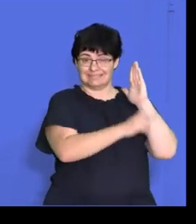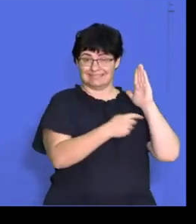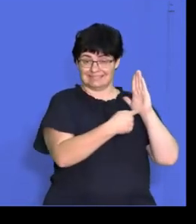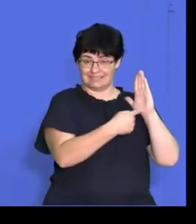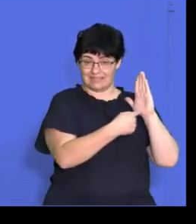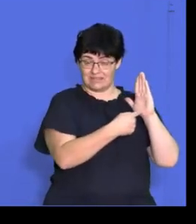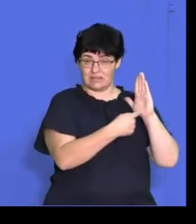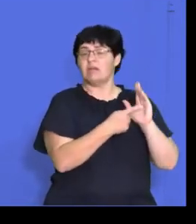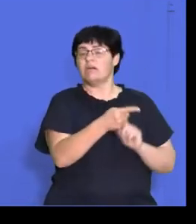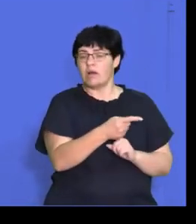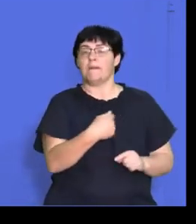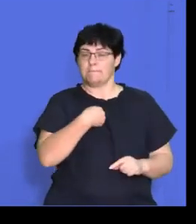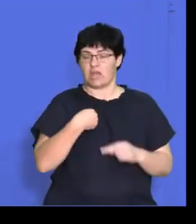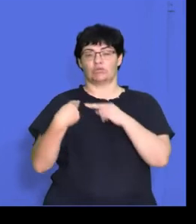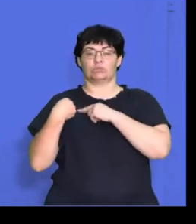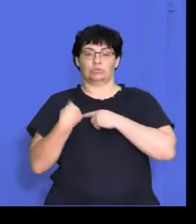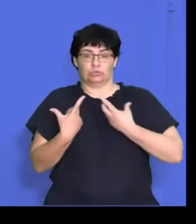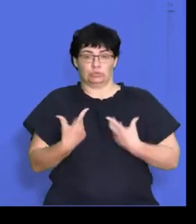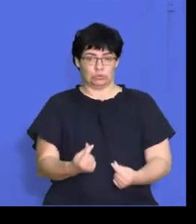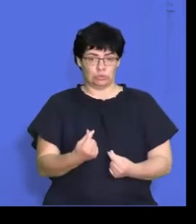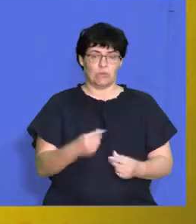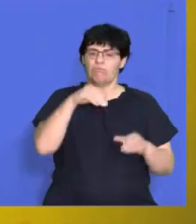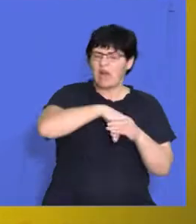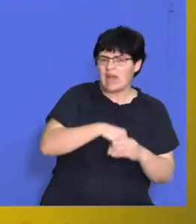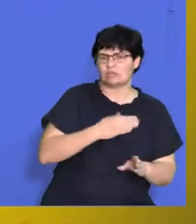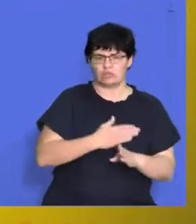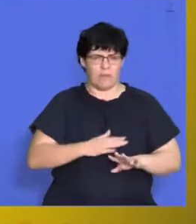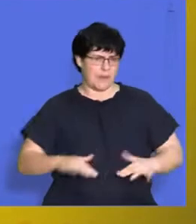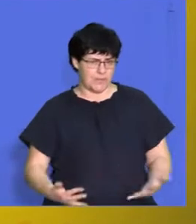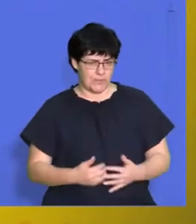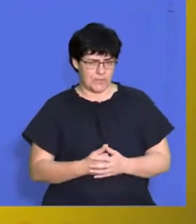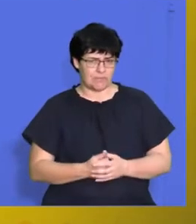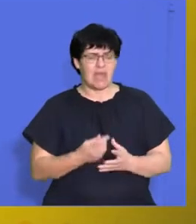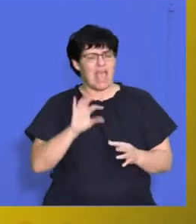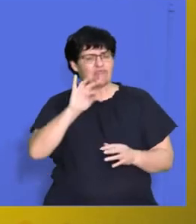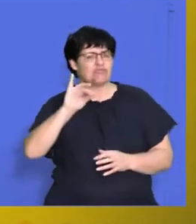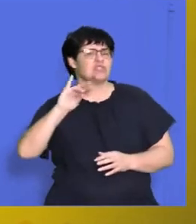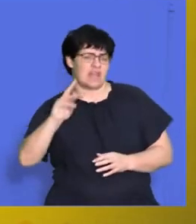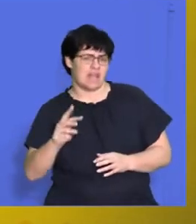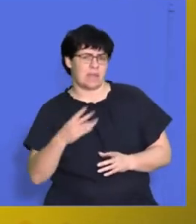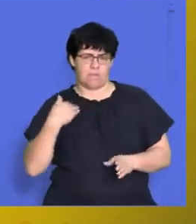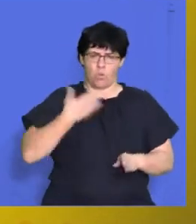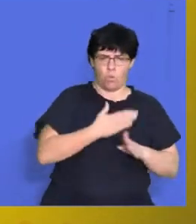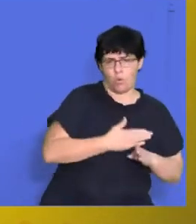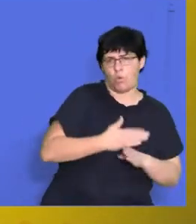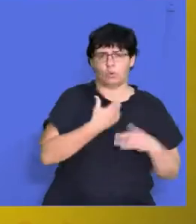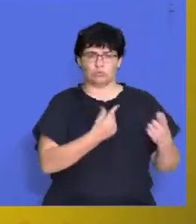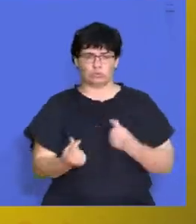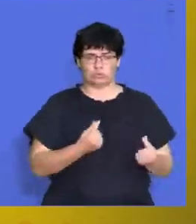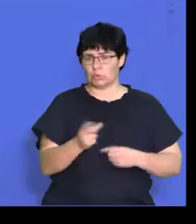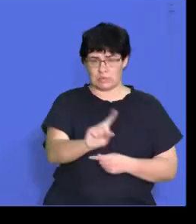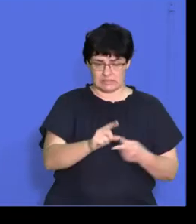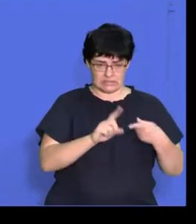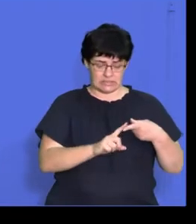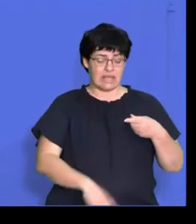do with what you're actually going to be doing in the job. So, yeah, the day-to-day functions that you'll have by doing that